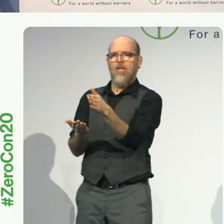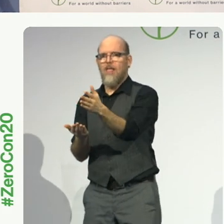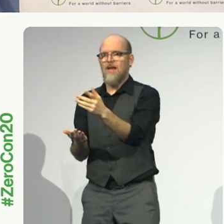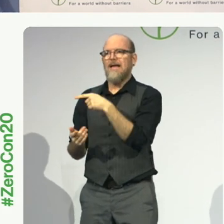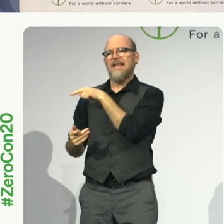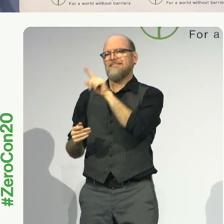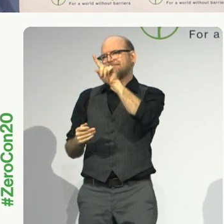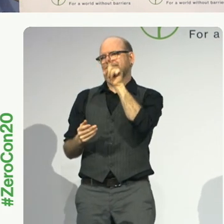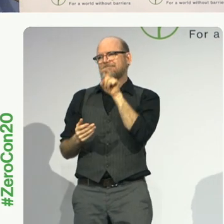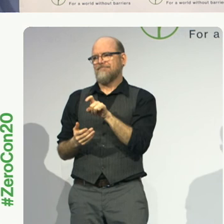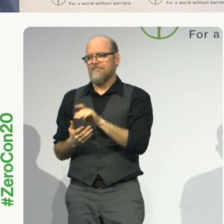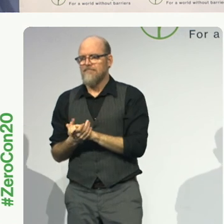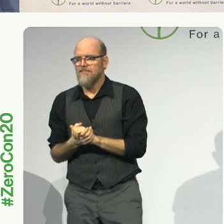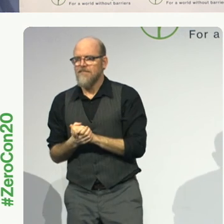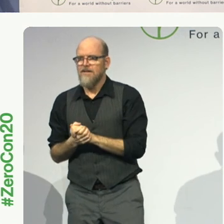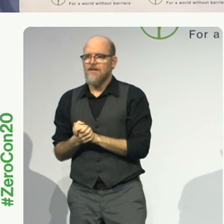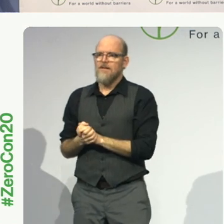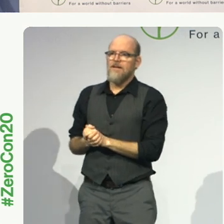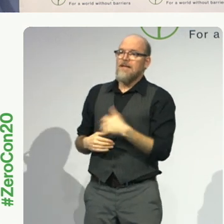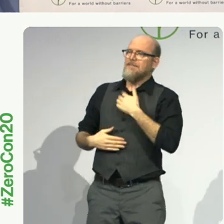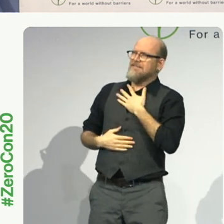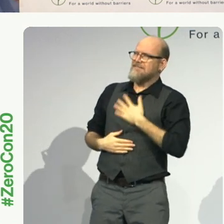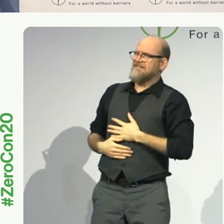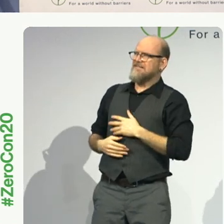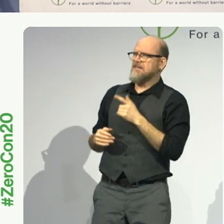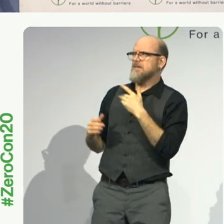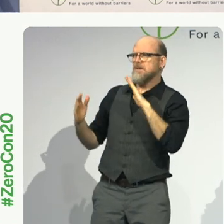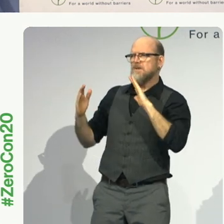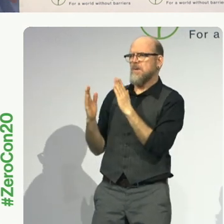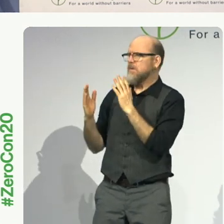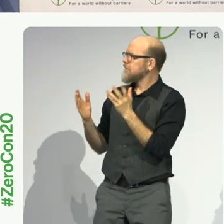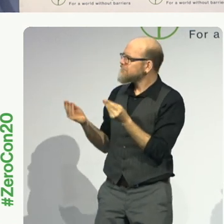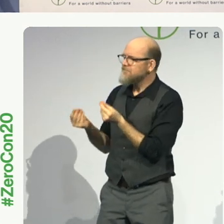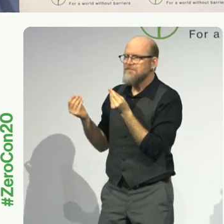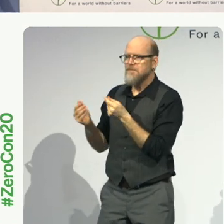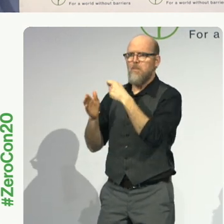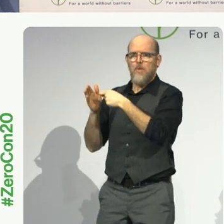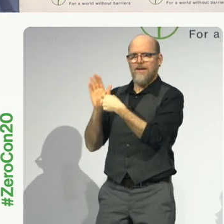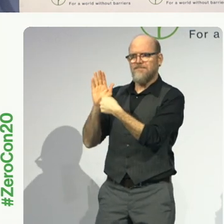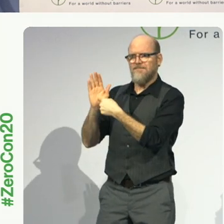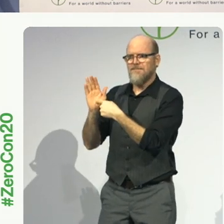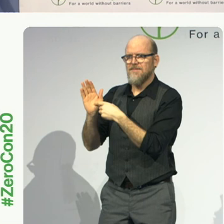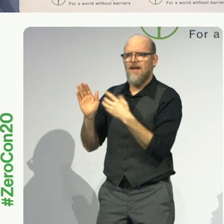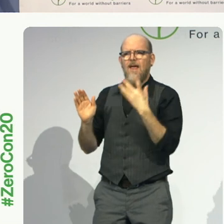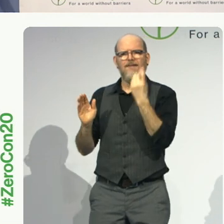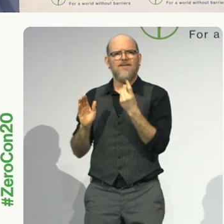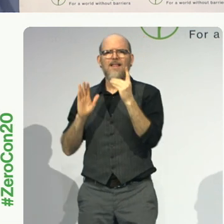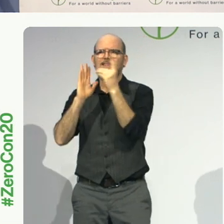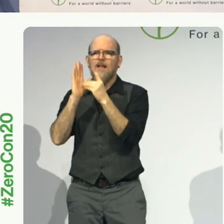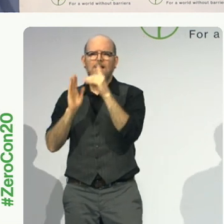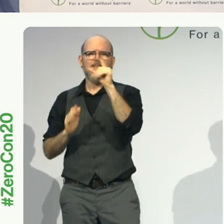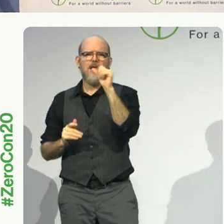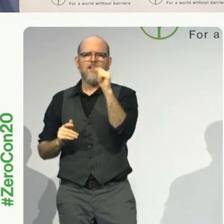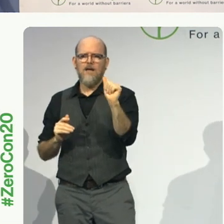So I want to say a word about this project. I'm going to, we have data on laws around access to work,